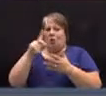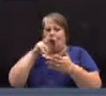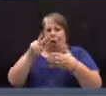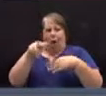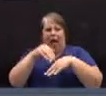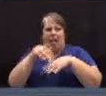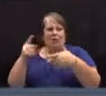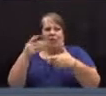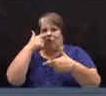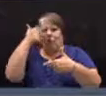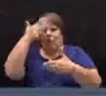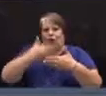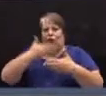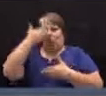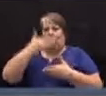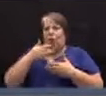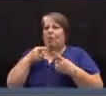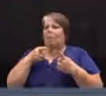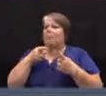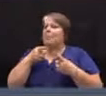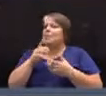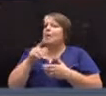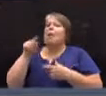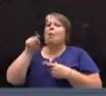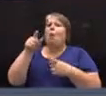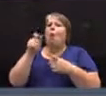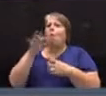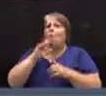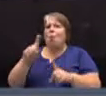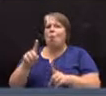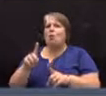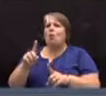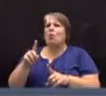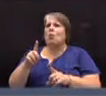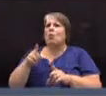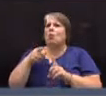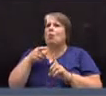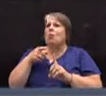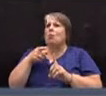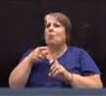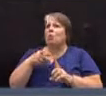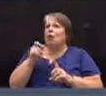here. Point of order. Mr. Dimes, point of order.